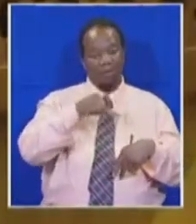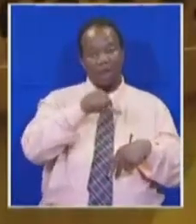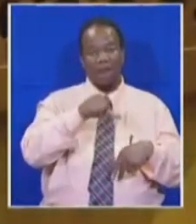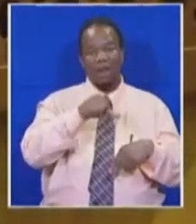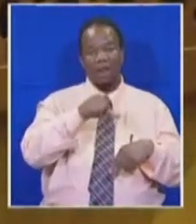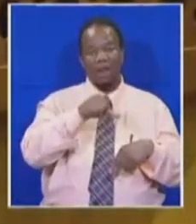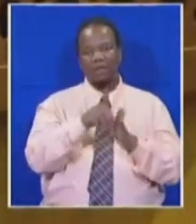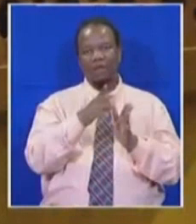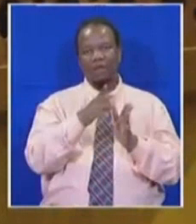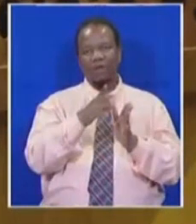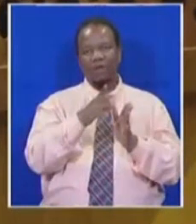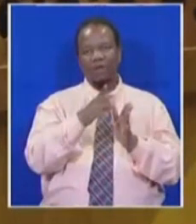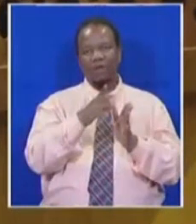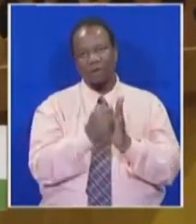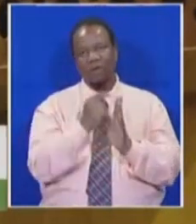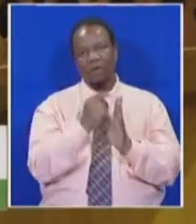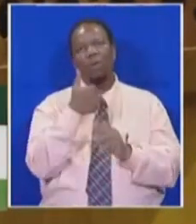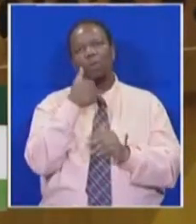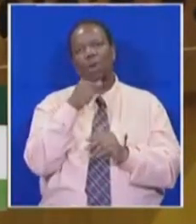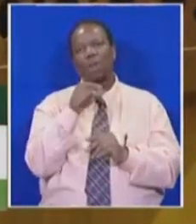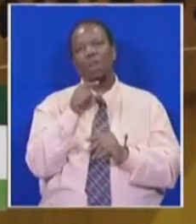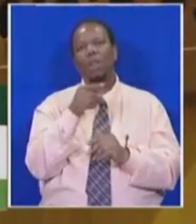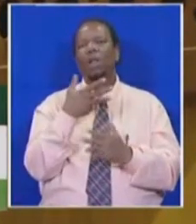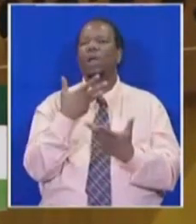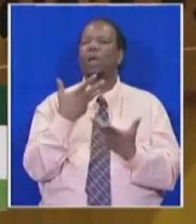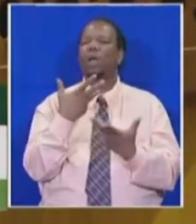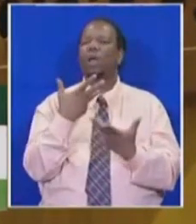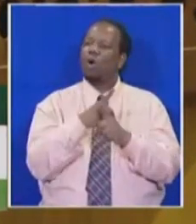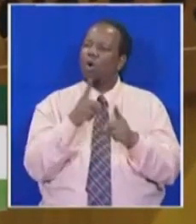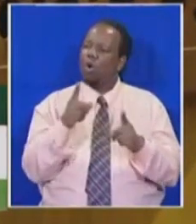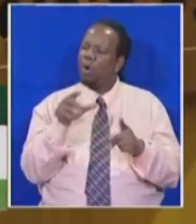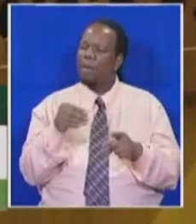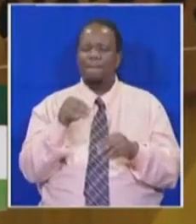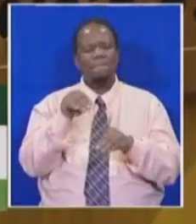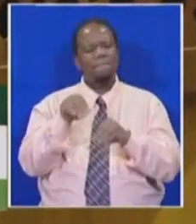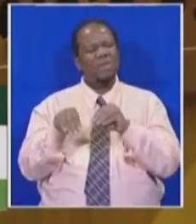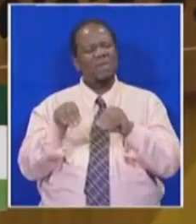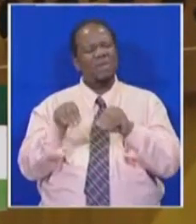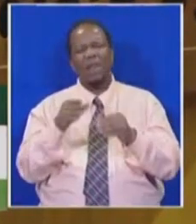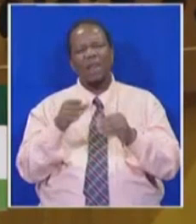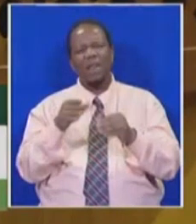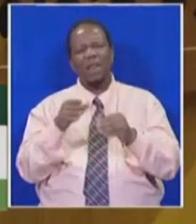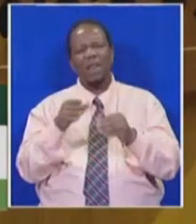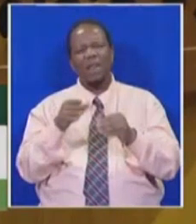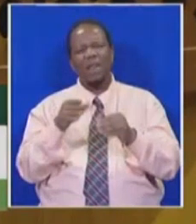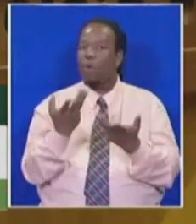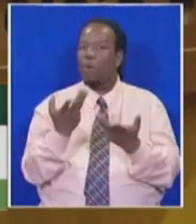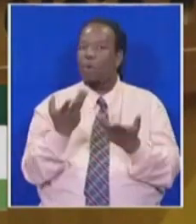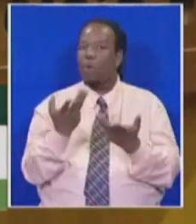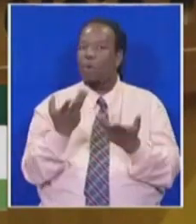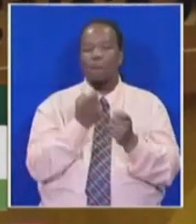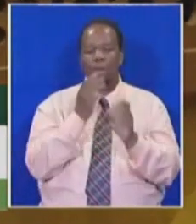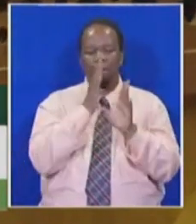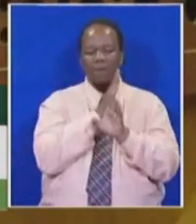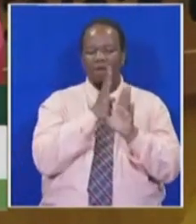it was first enacted, it basically took ownership of all mineral rights from private companies to the state